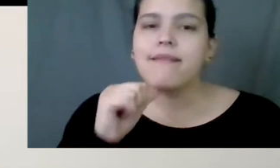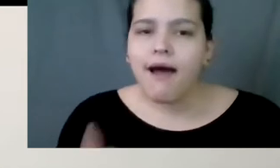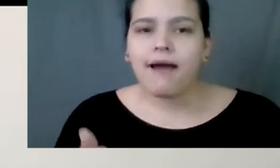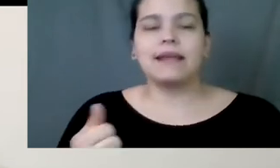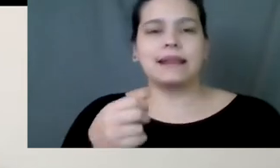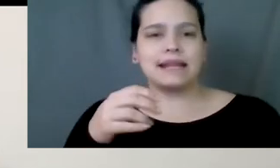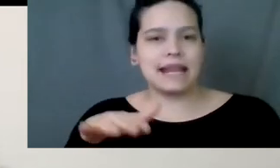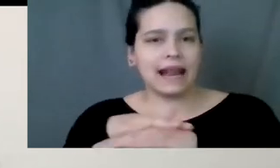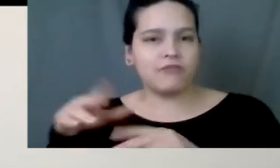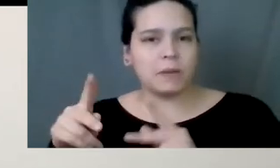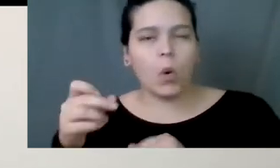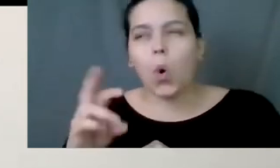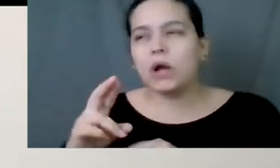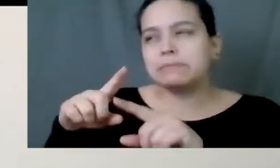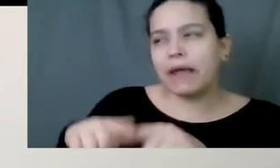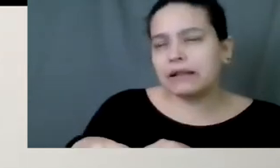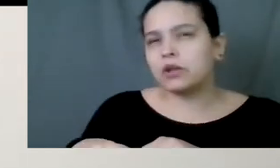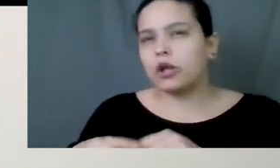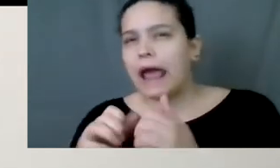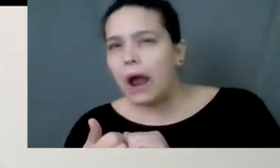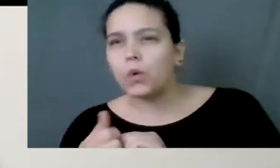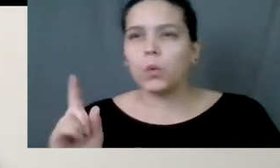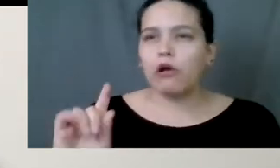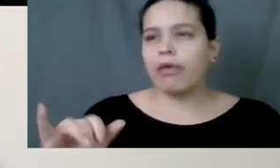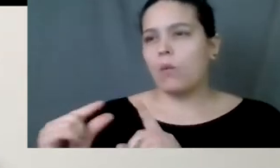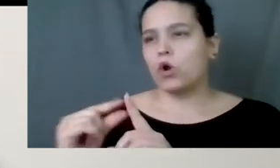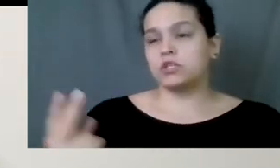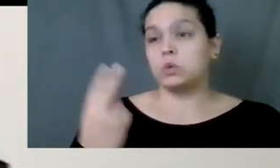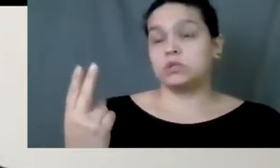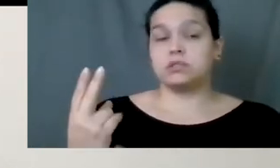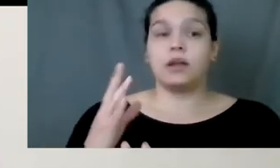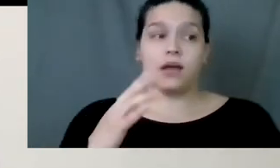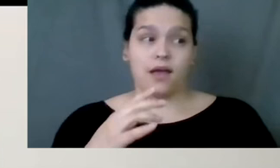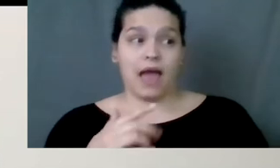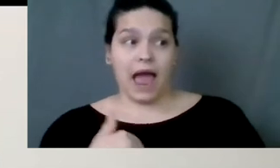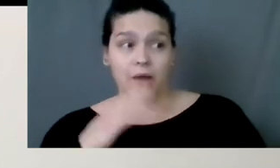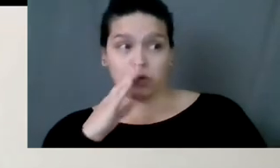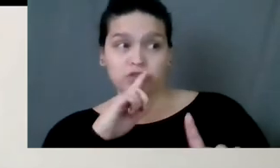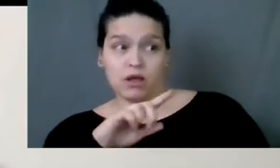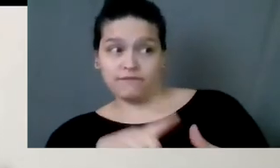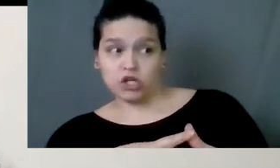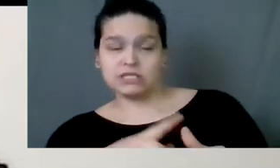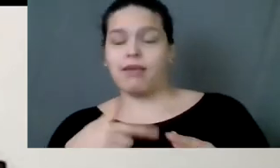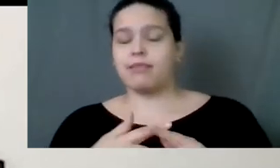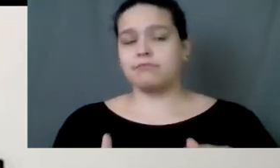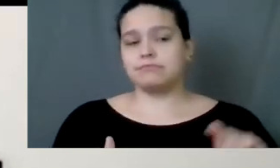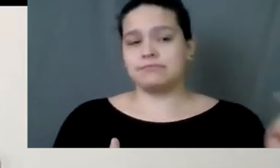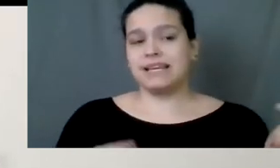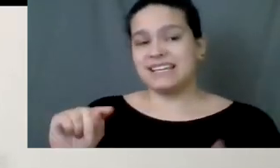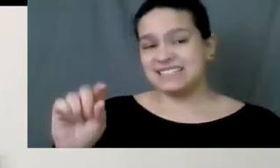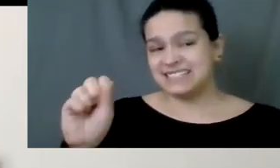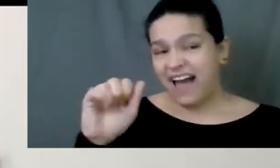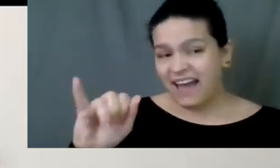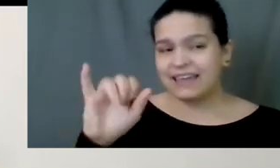that more depends on how or where it's used. And I'll give my response and then Sai can can